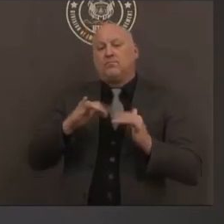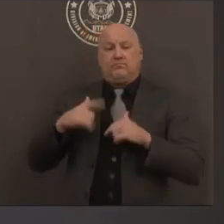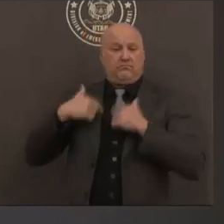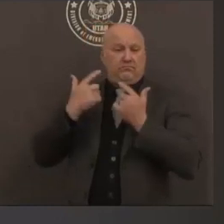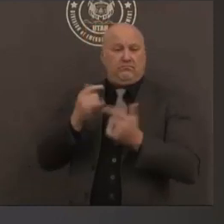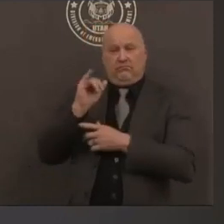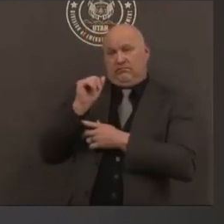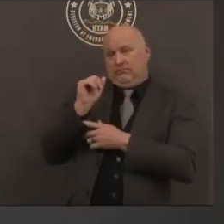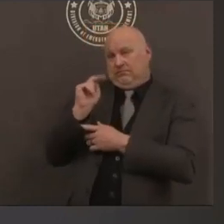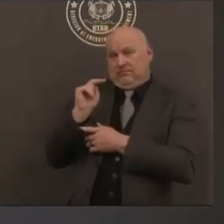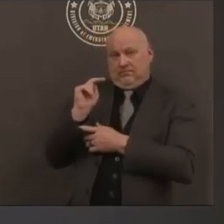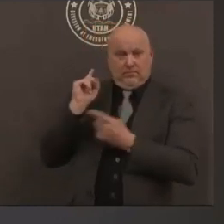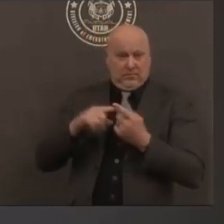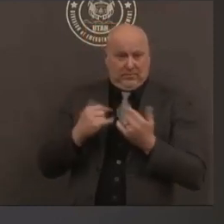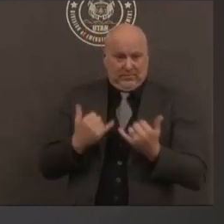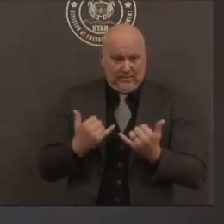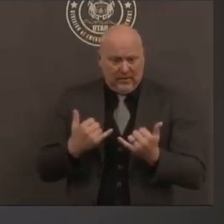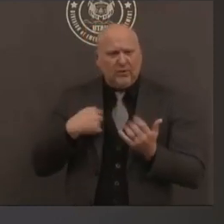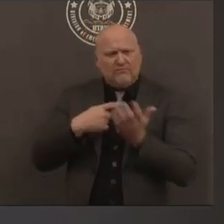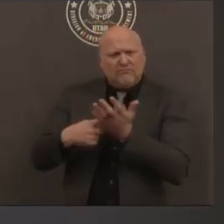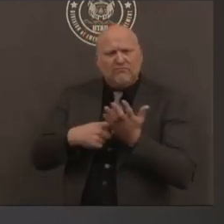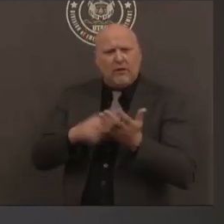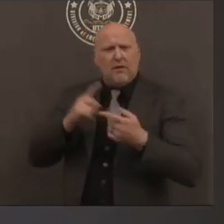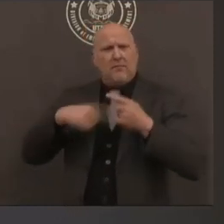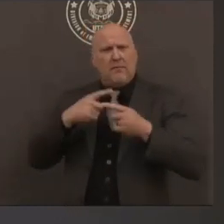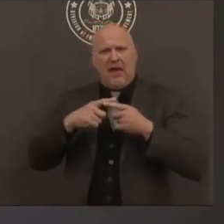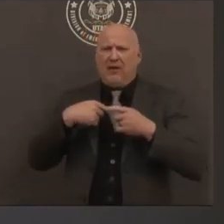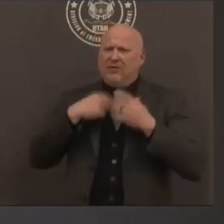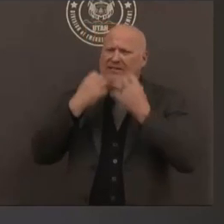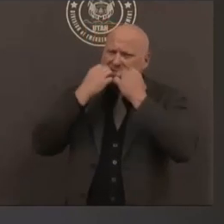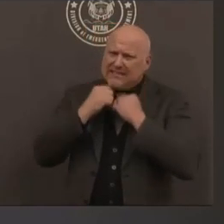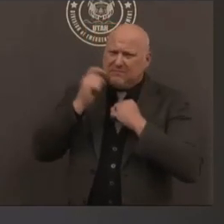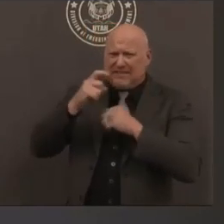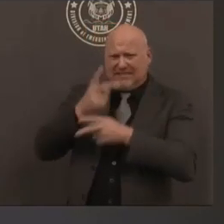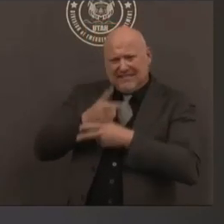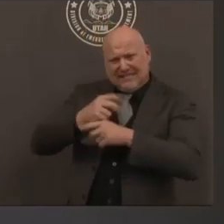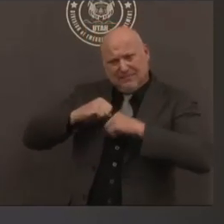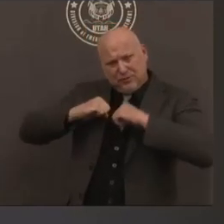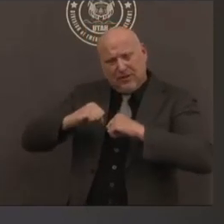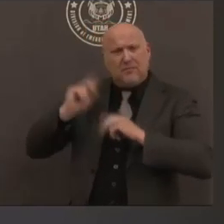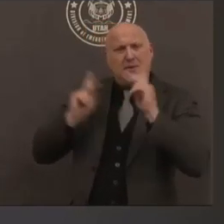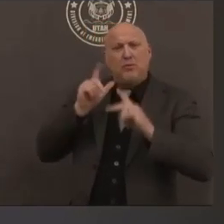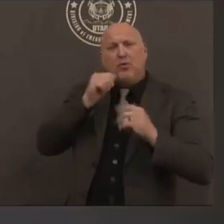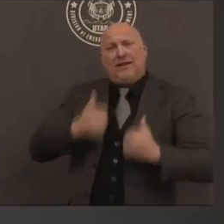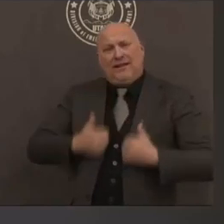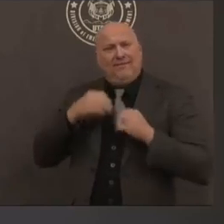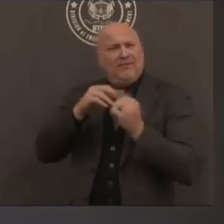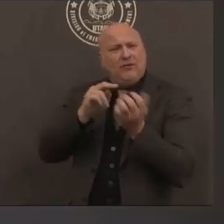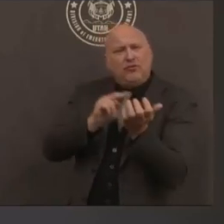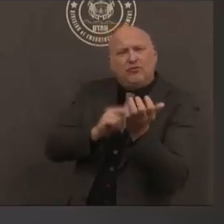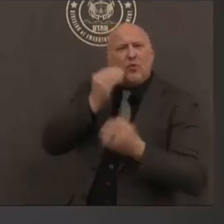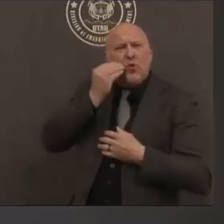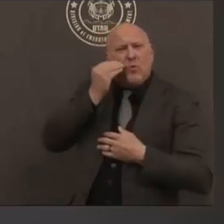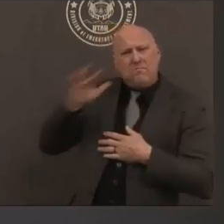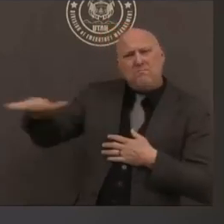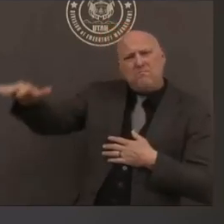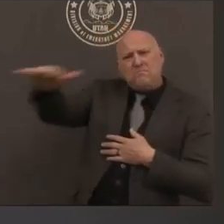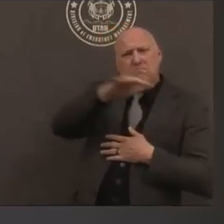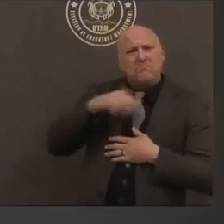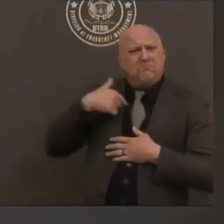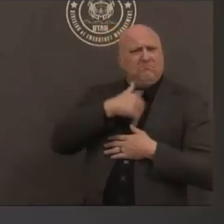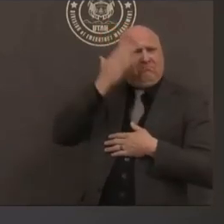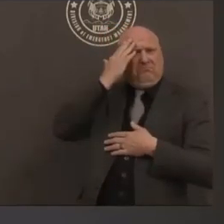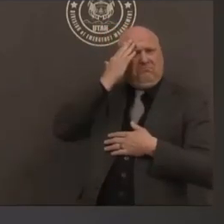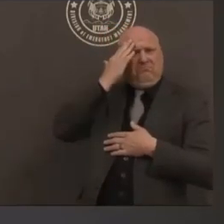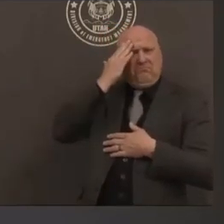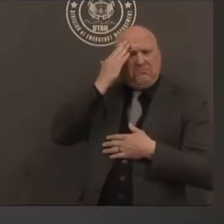residents against covid19 in preparation for this pandemic and we've also had a response plan in place for what happens when a